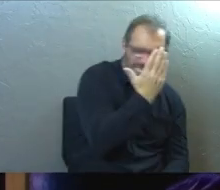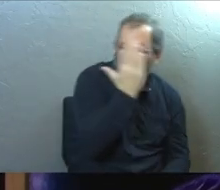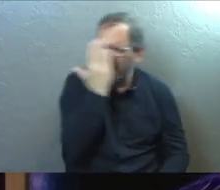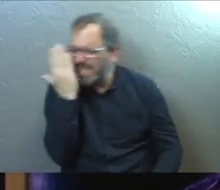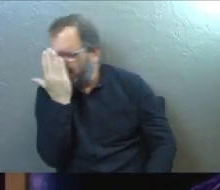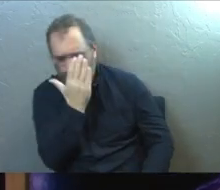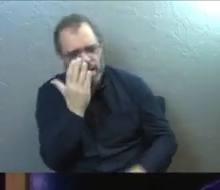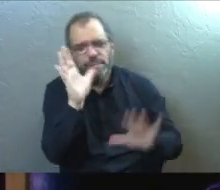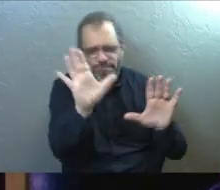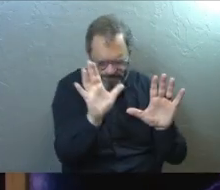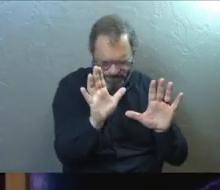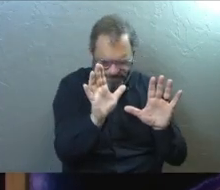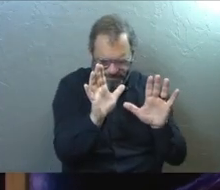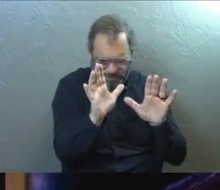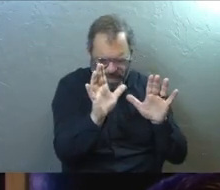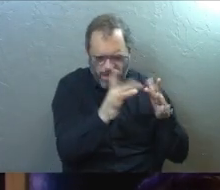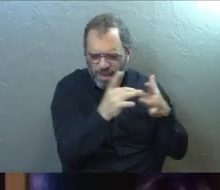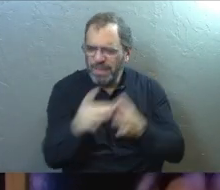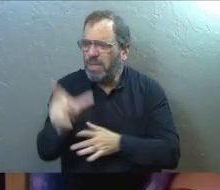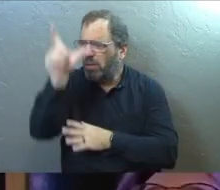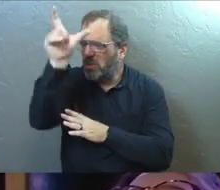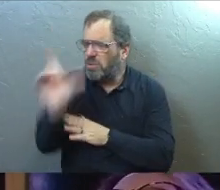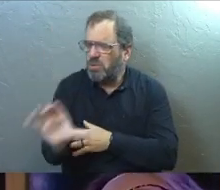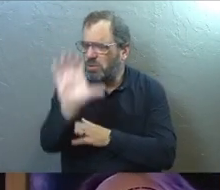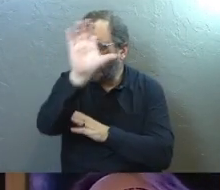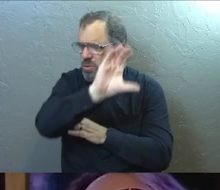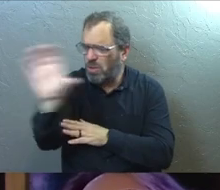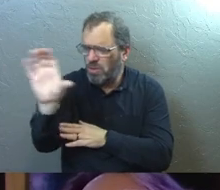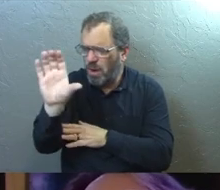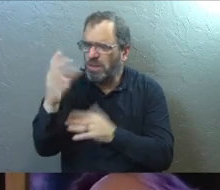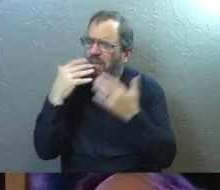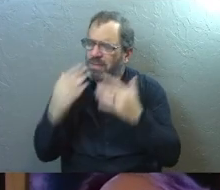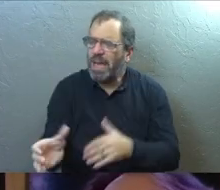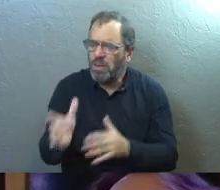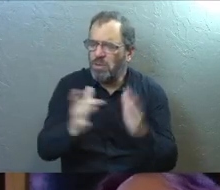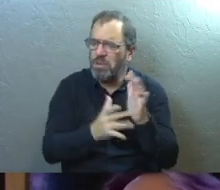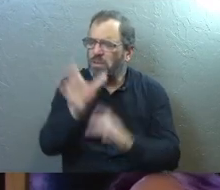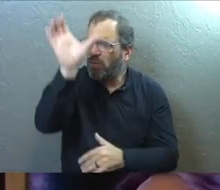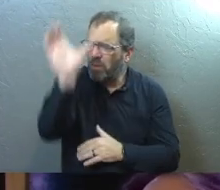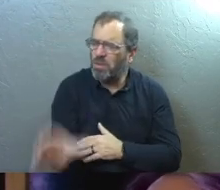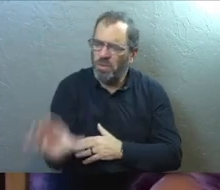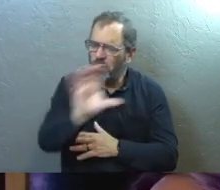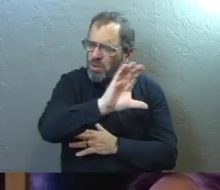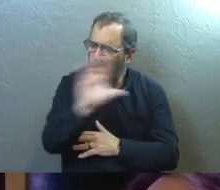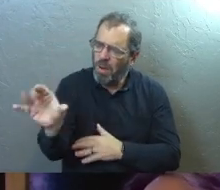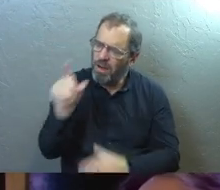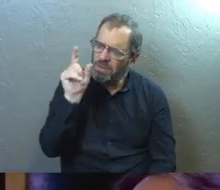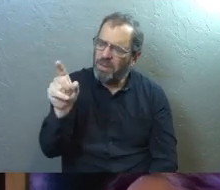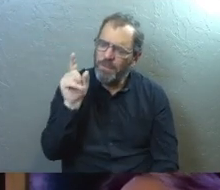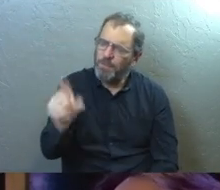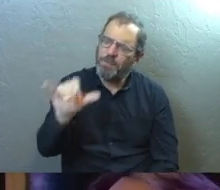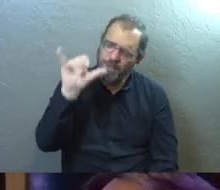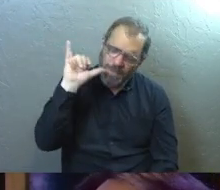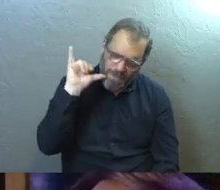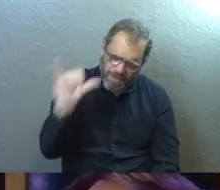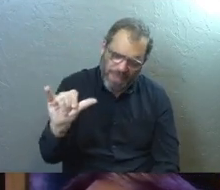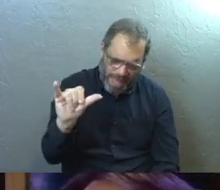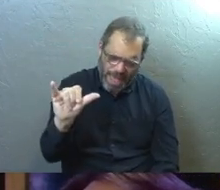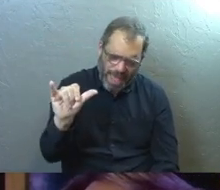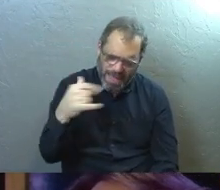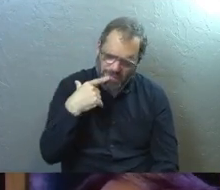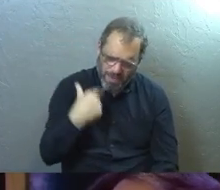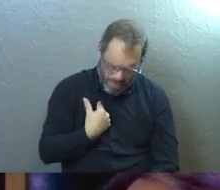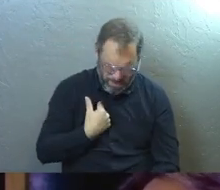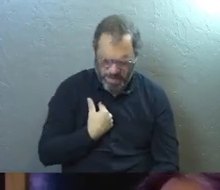this moment of prayer, take us to the cross and thank you, Jesus, for the cross. God, that that would be one of the things that we